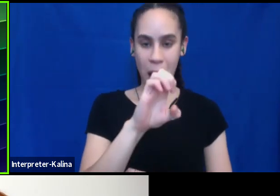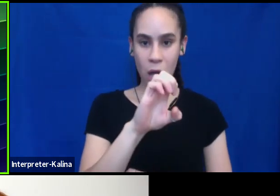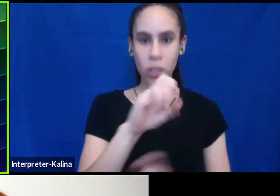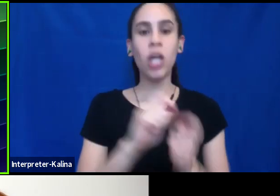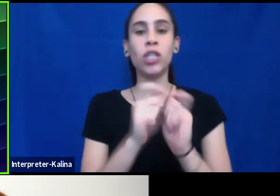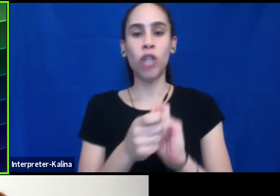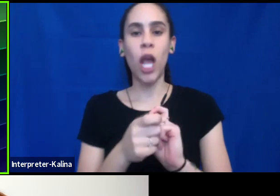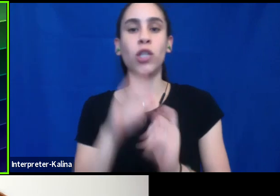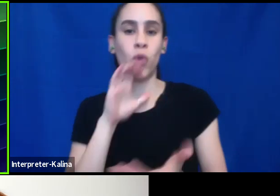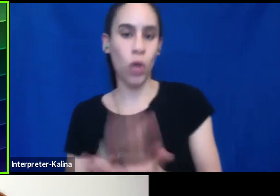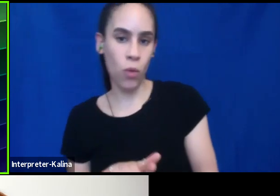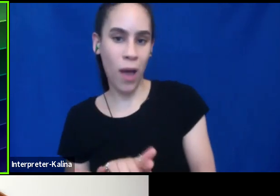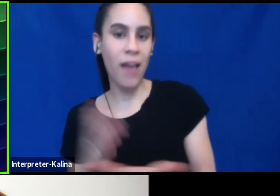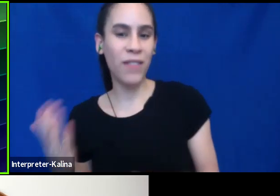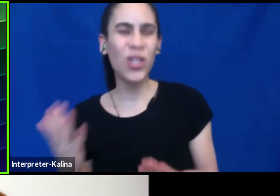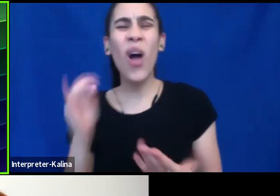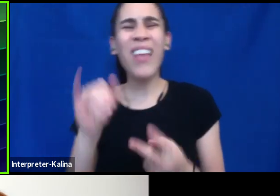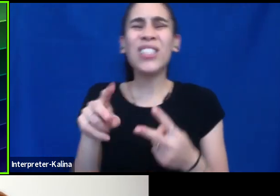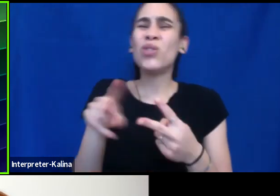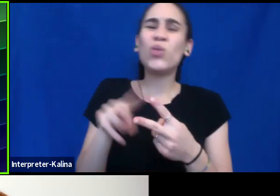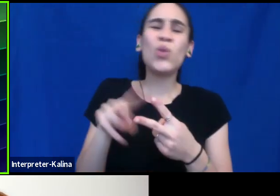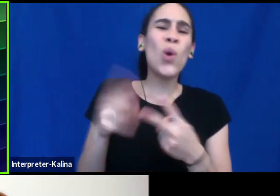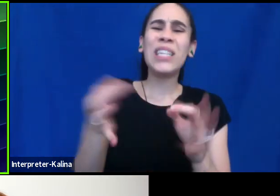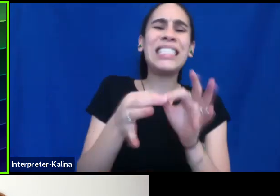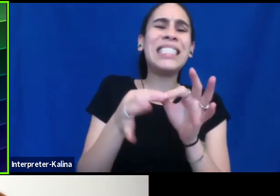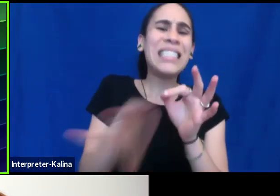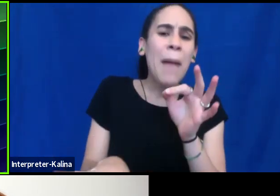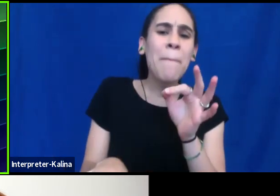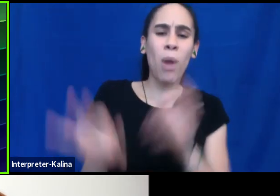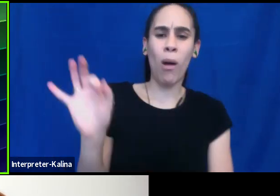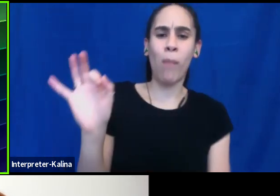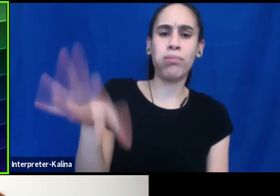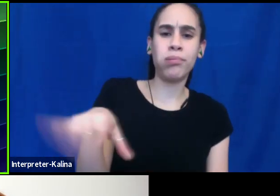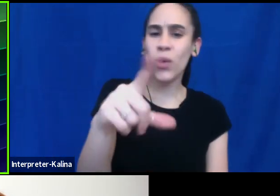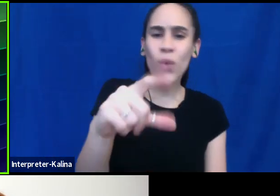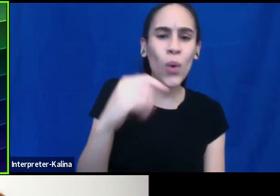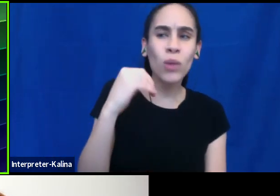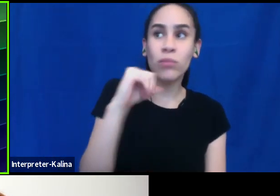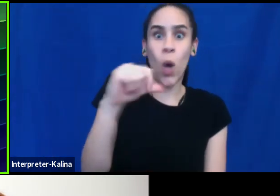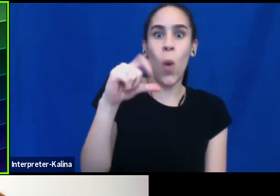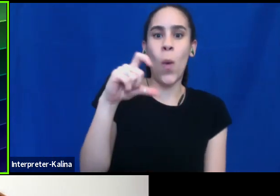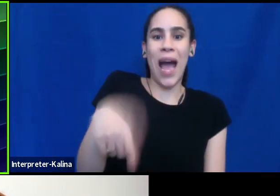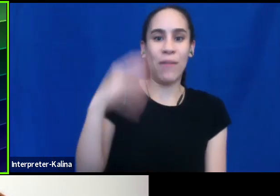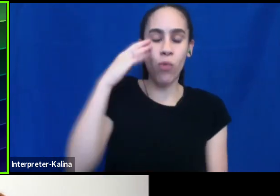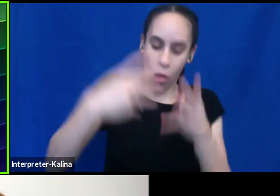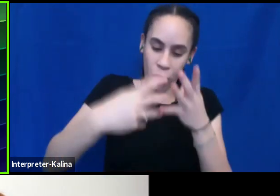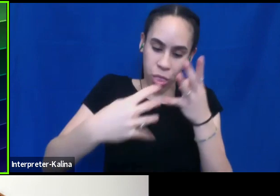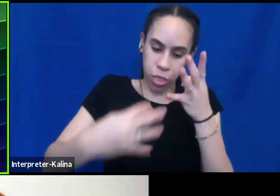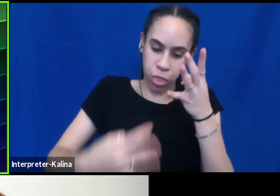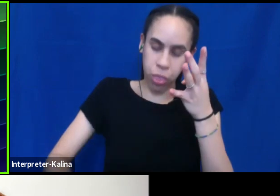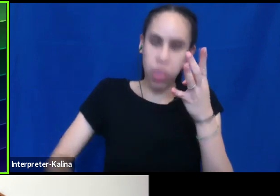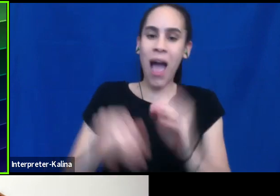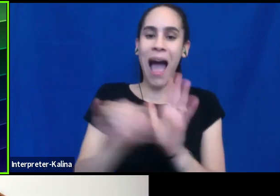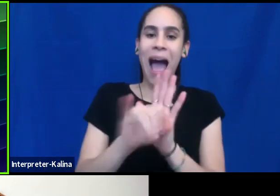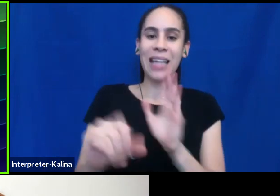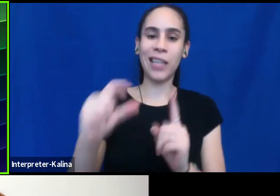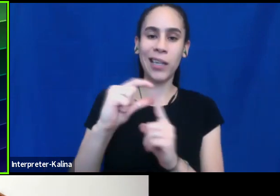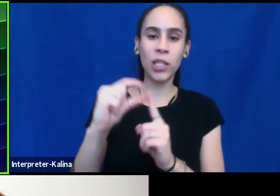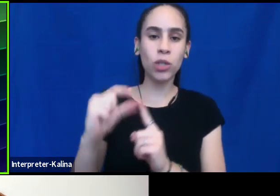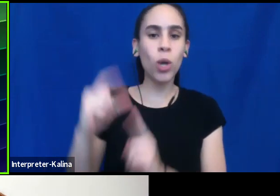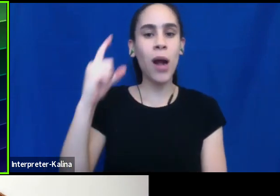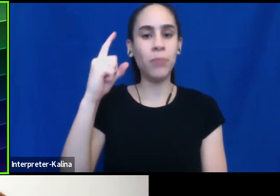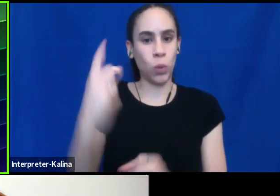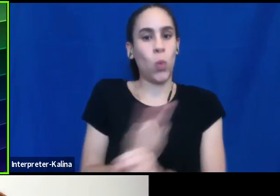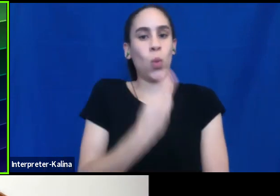so those are just two like really simple tips. You don't need to know any identity terms to, to use those. Um, and they really, really